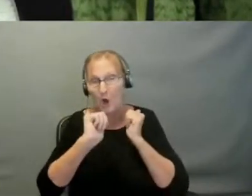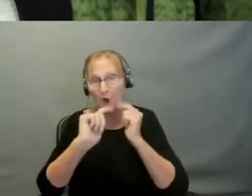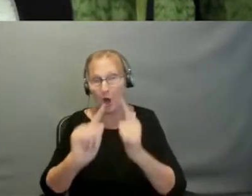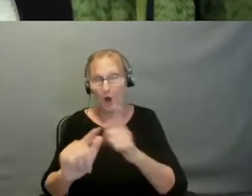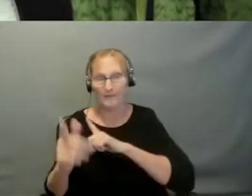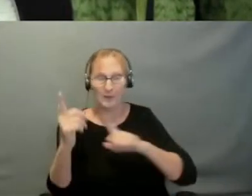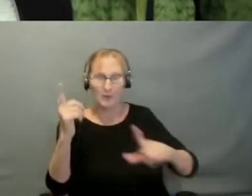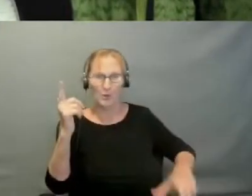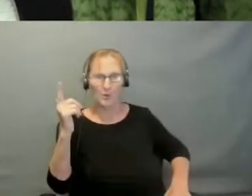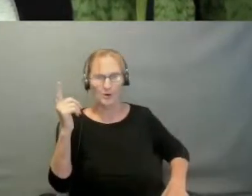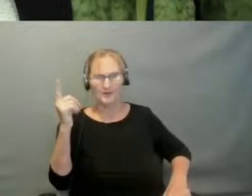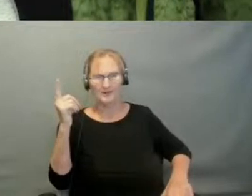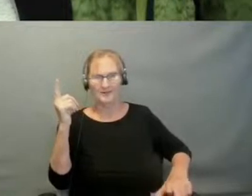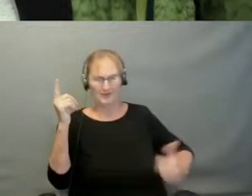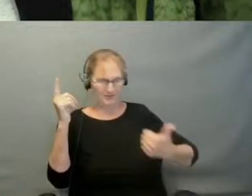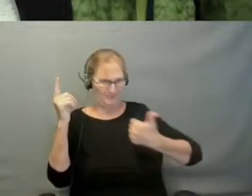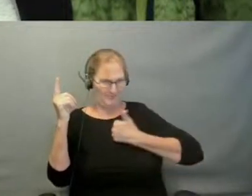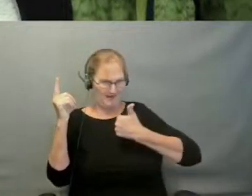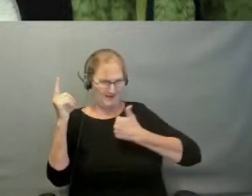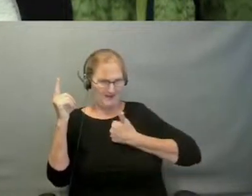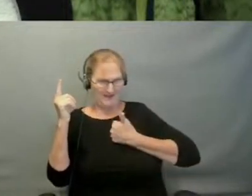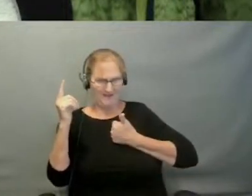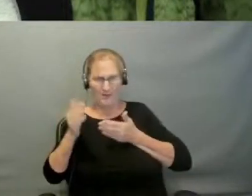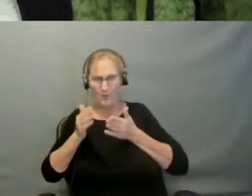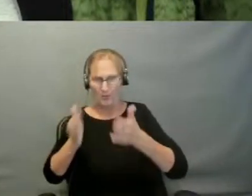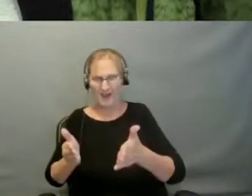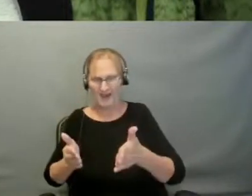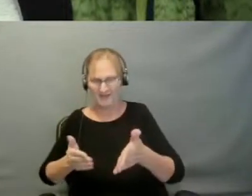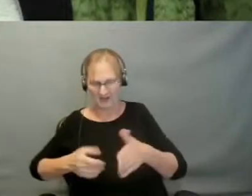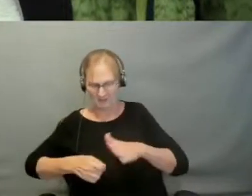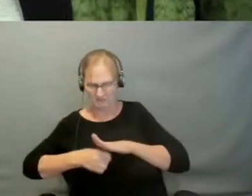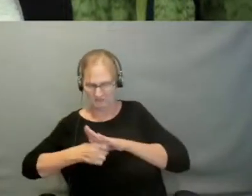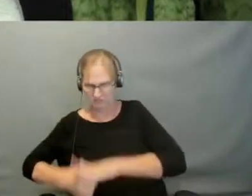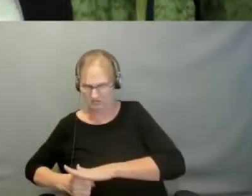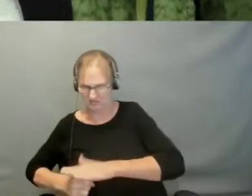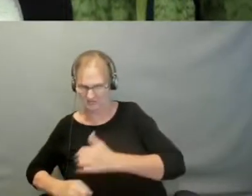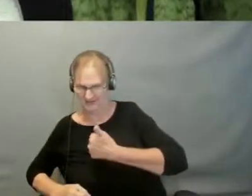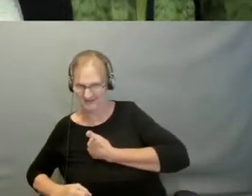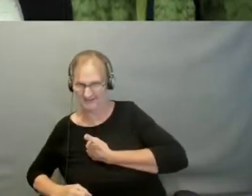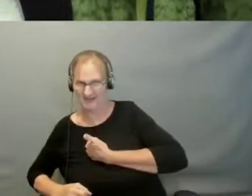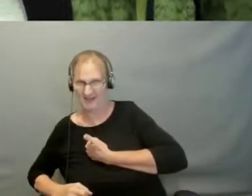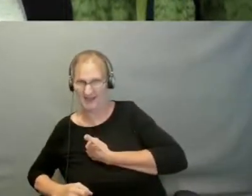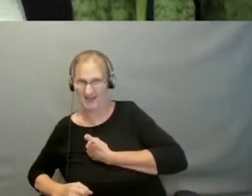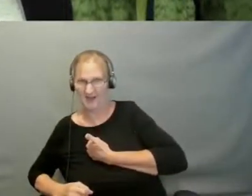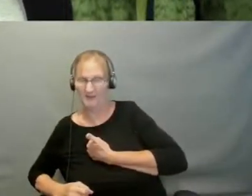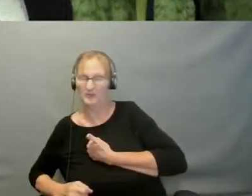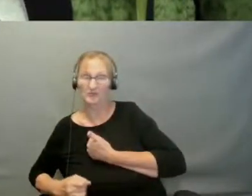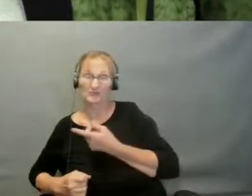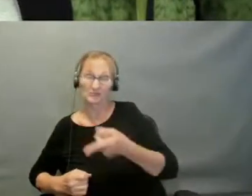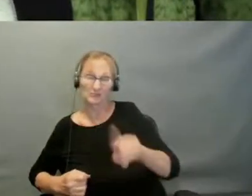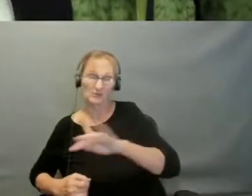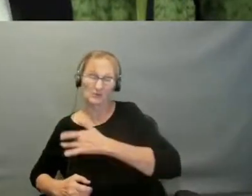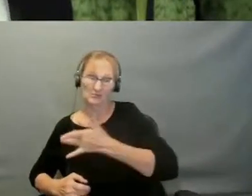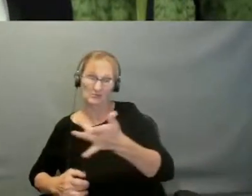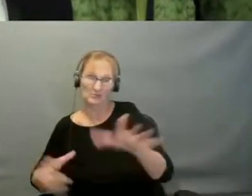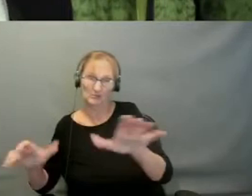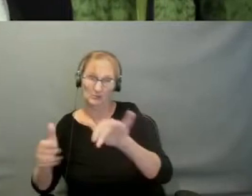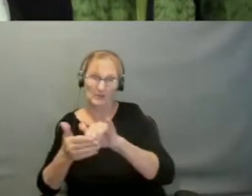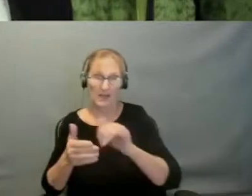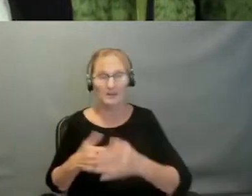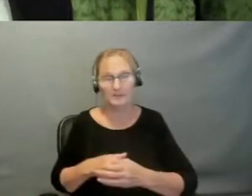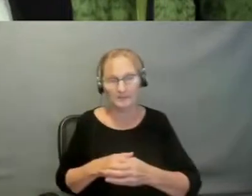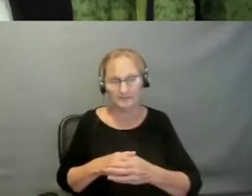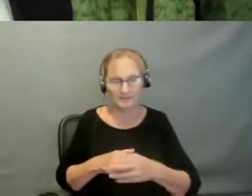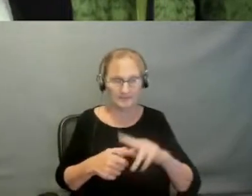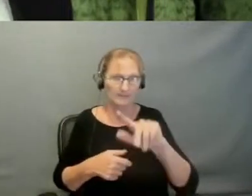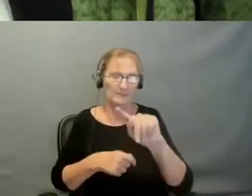ways and diminishing yourselves as you are prone to do. The tassels